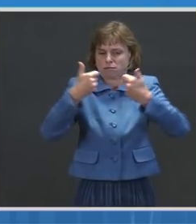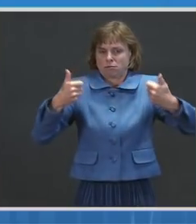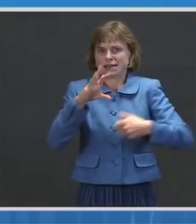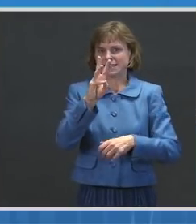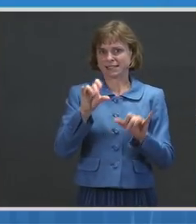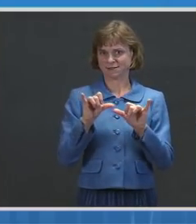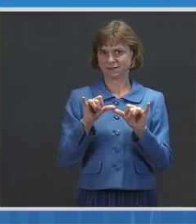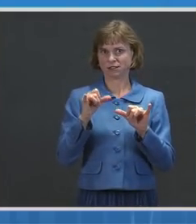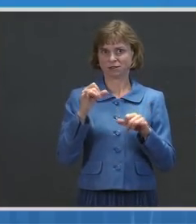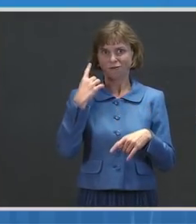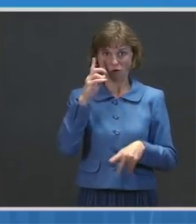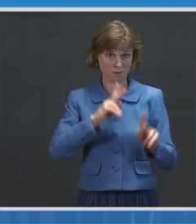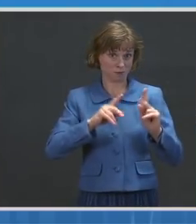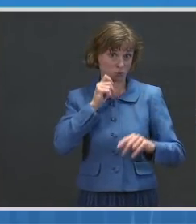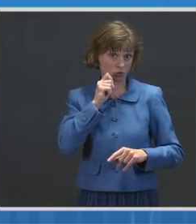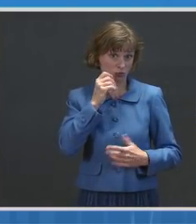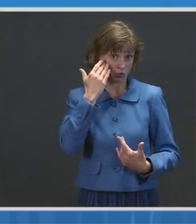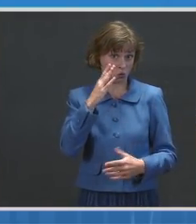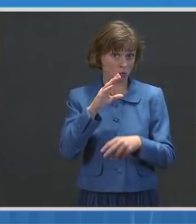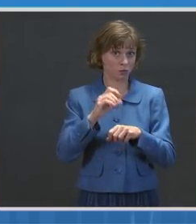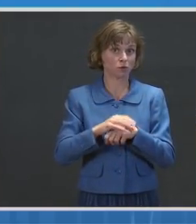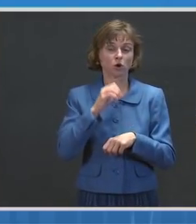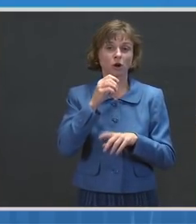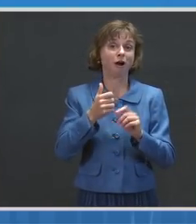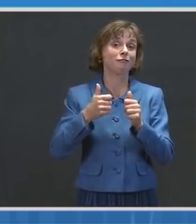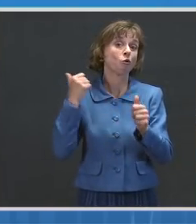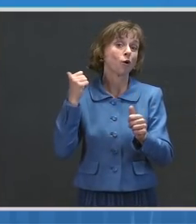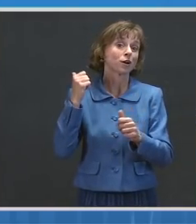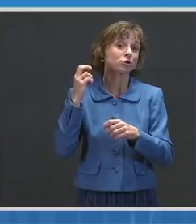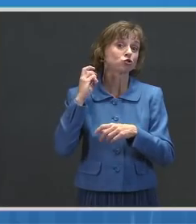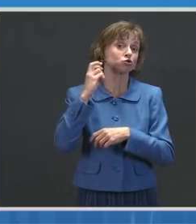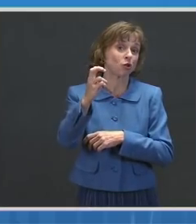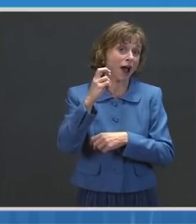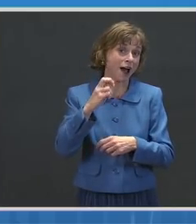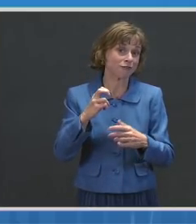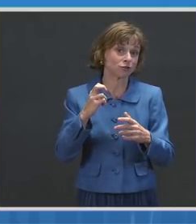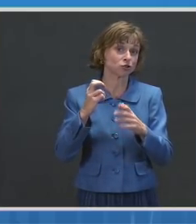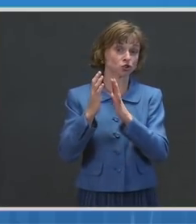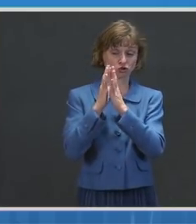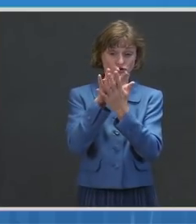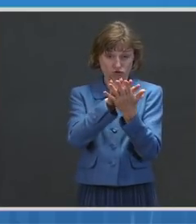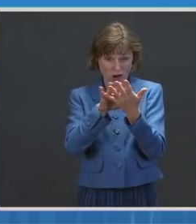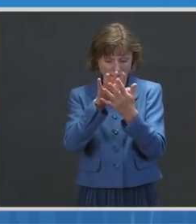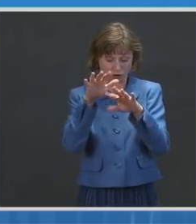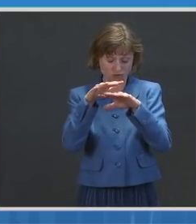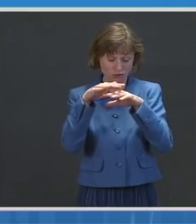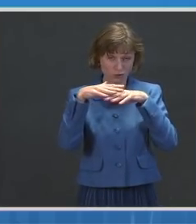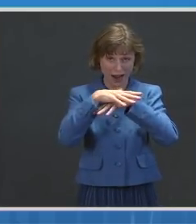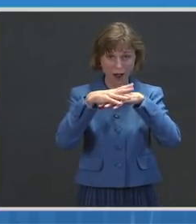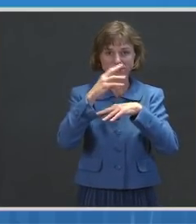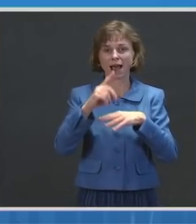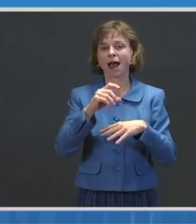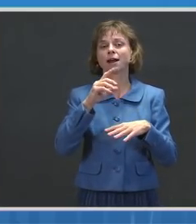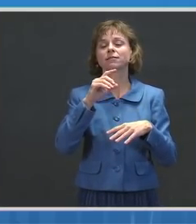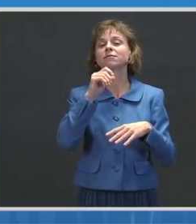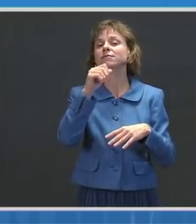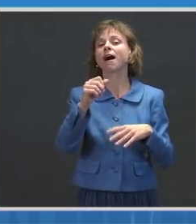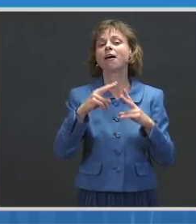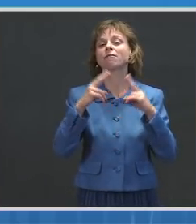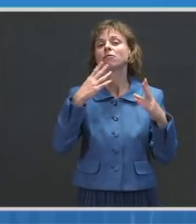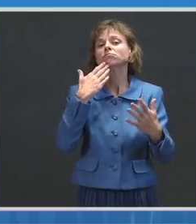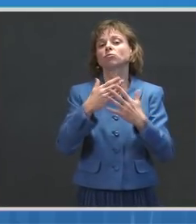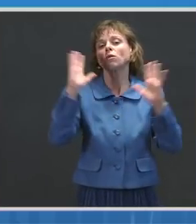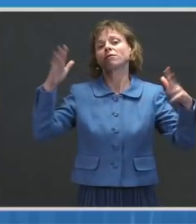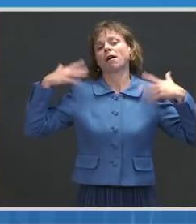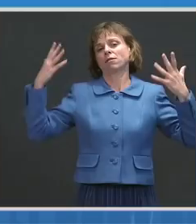with. Avoid travels, crowds, and poorly ventilated spaces. And get vaccinated when it's available to you.